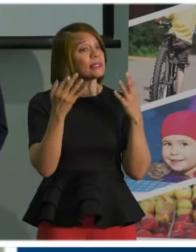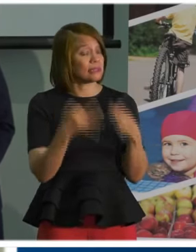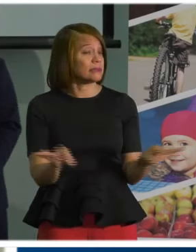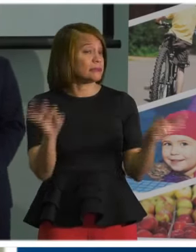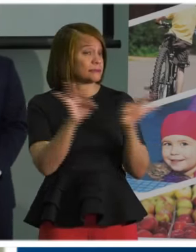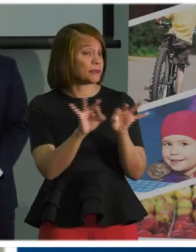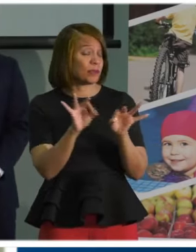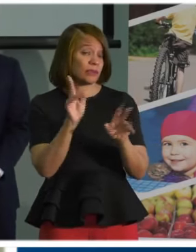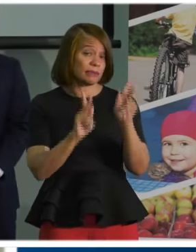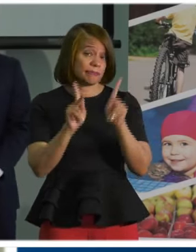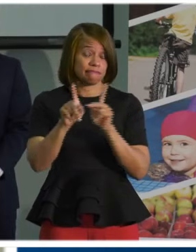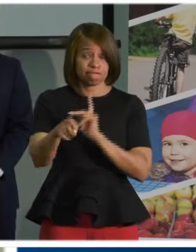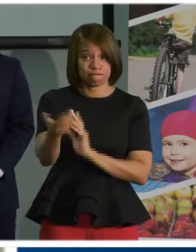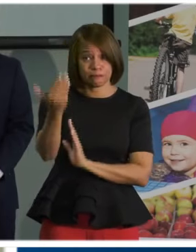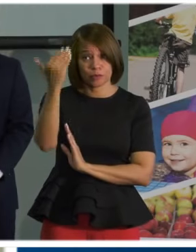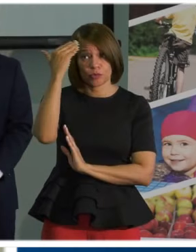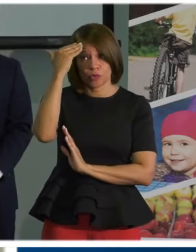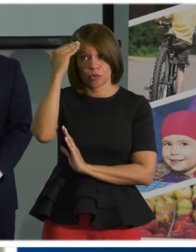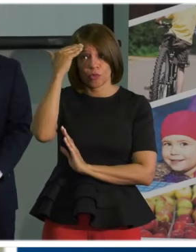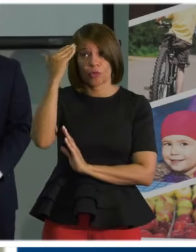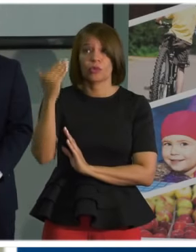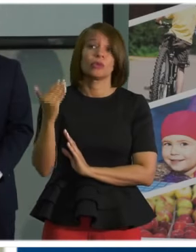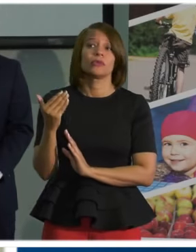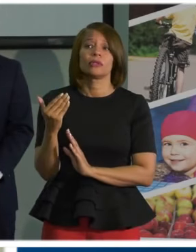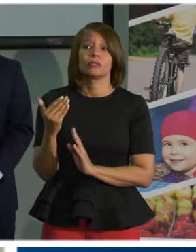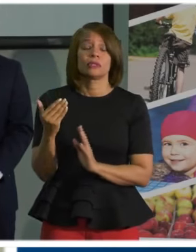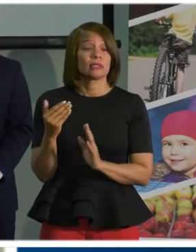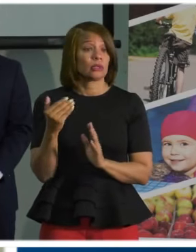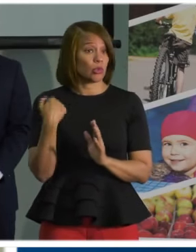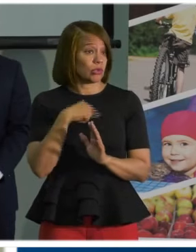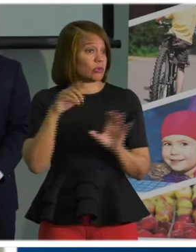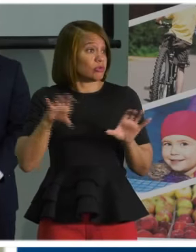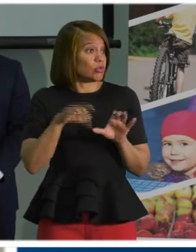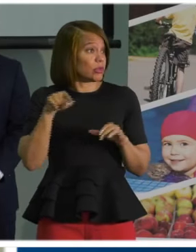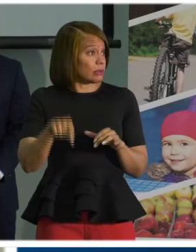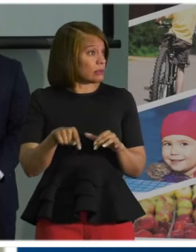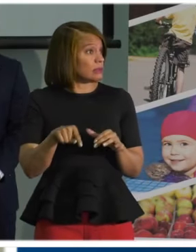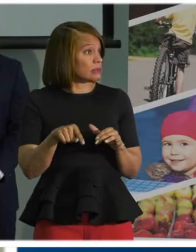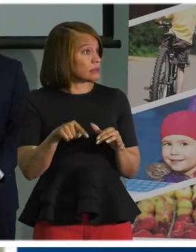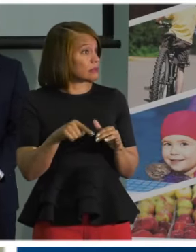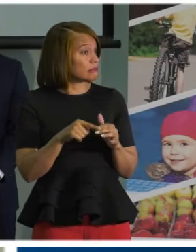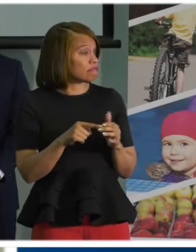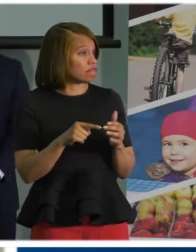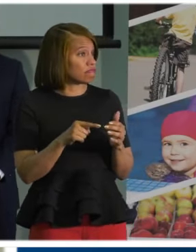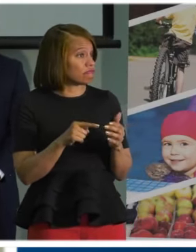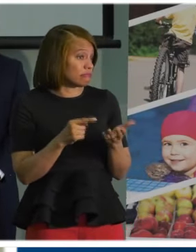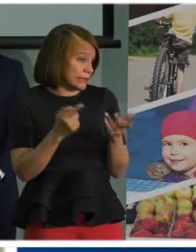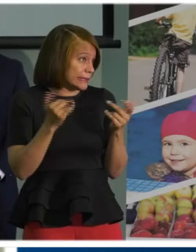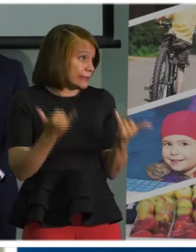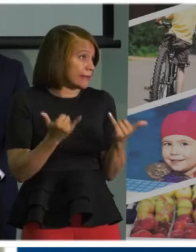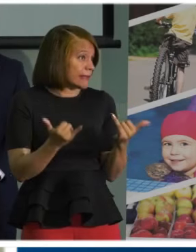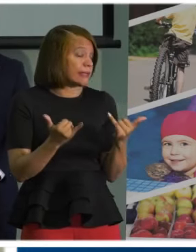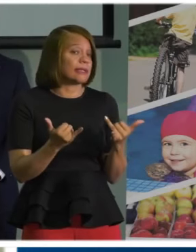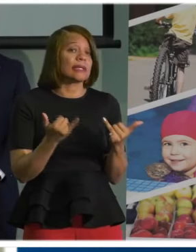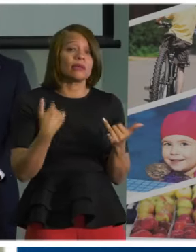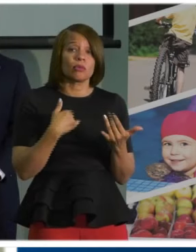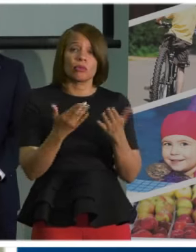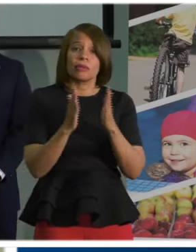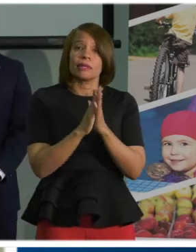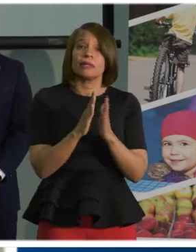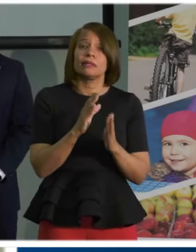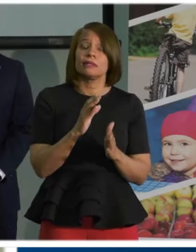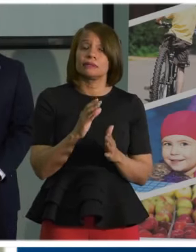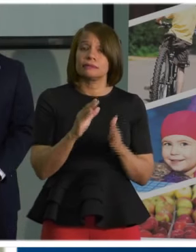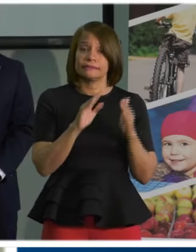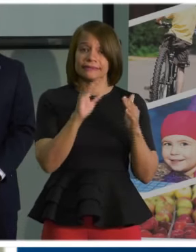uh, just as we're taking this action today, and we'll ask city council to contemplate legislative,